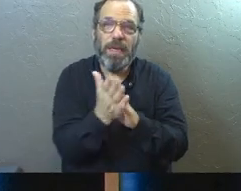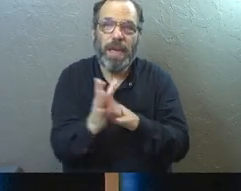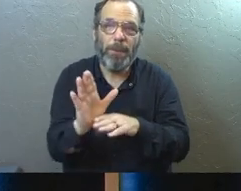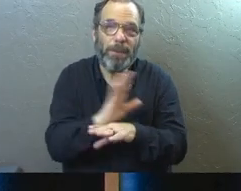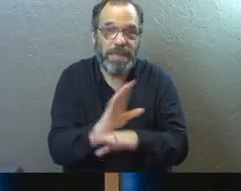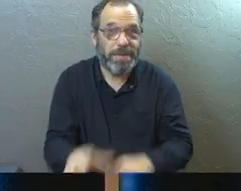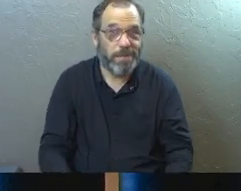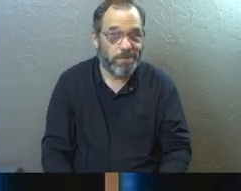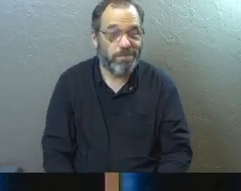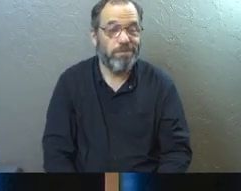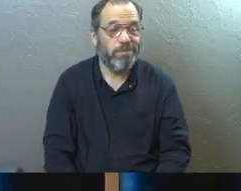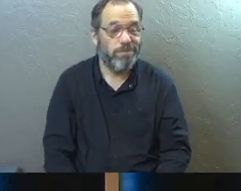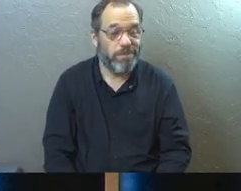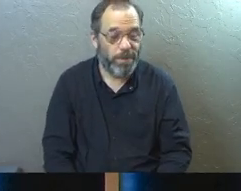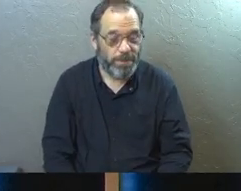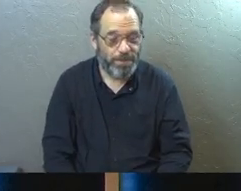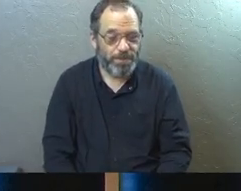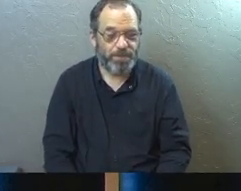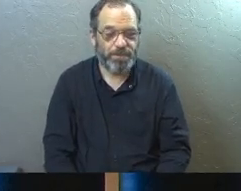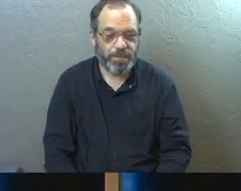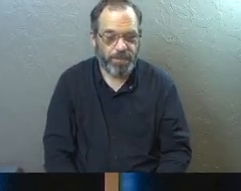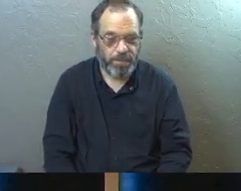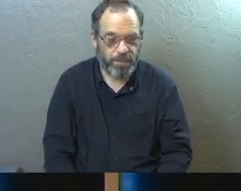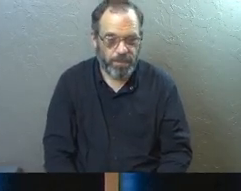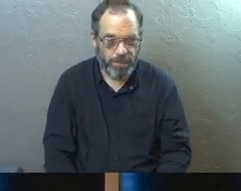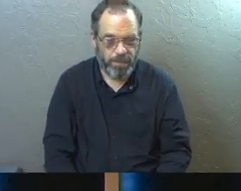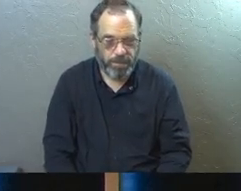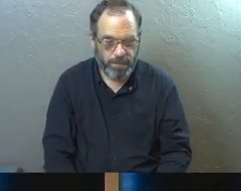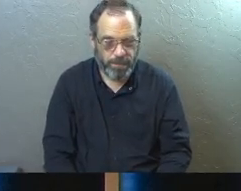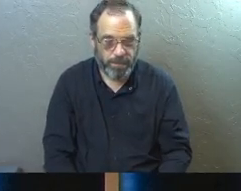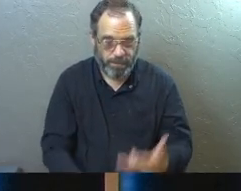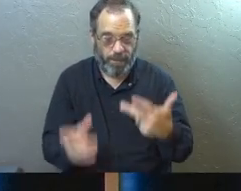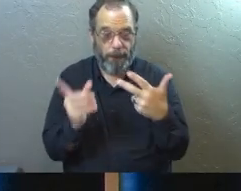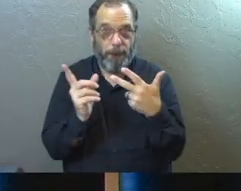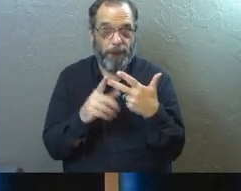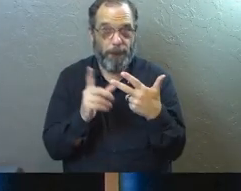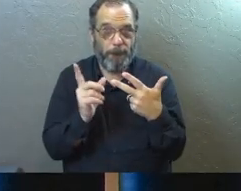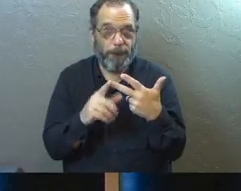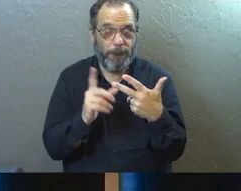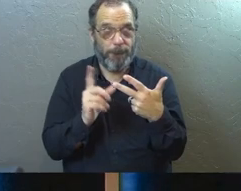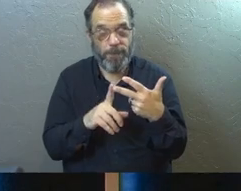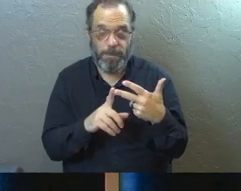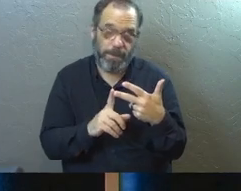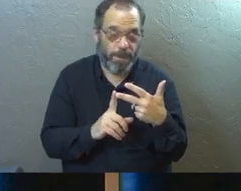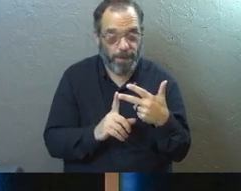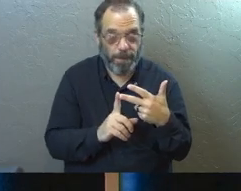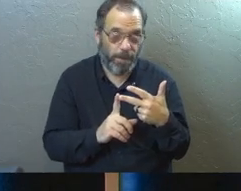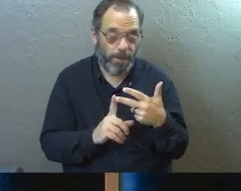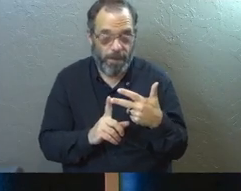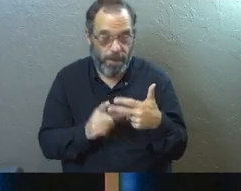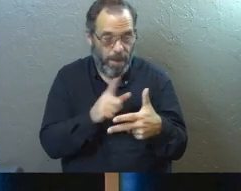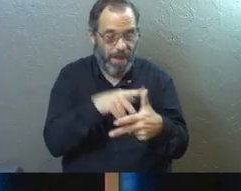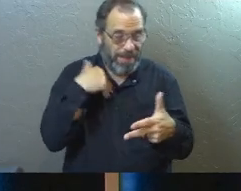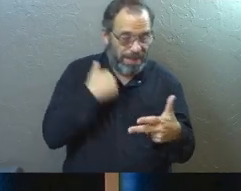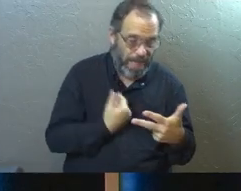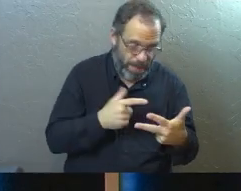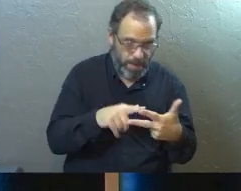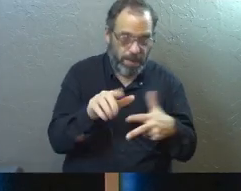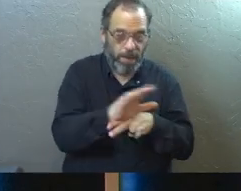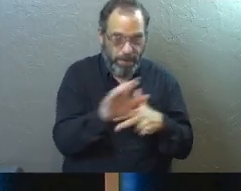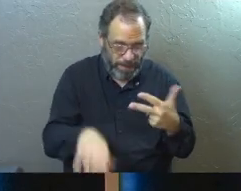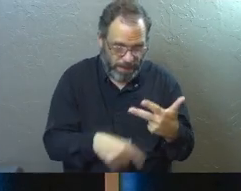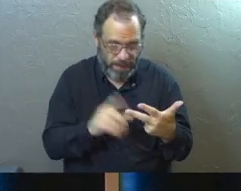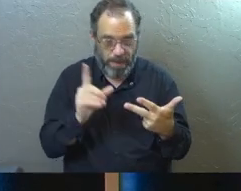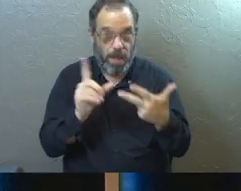busy and too focused on us. Number three, I think what happens to us in life that